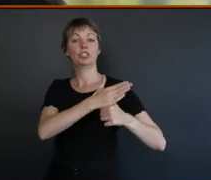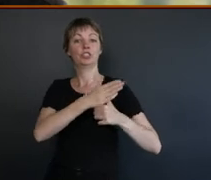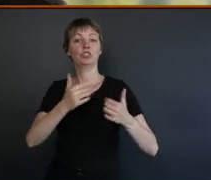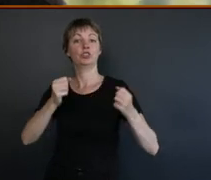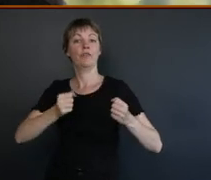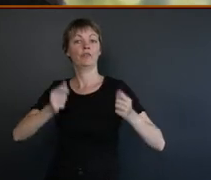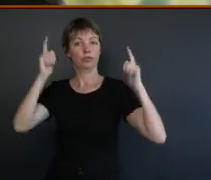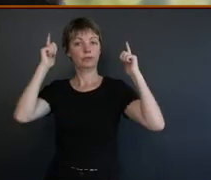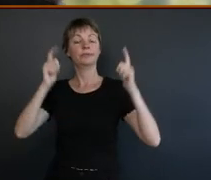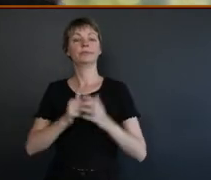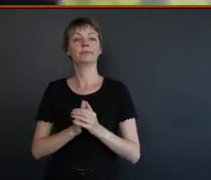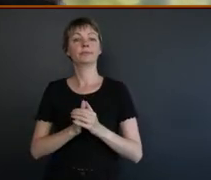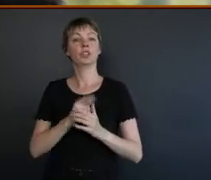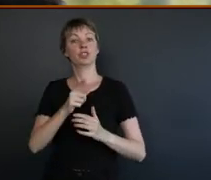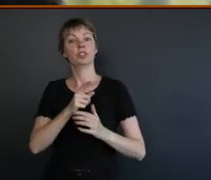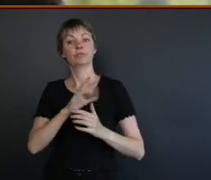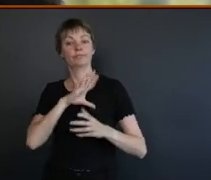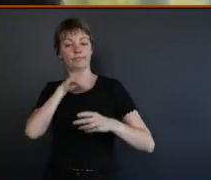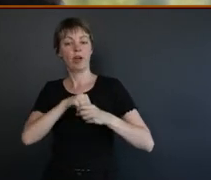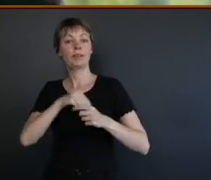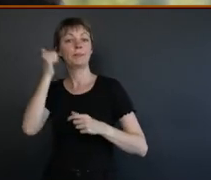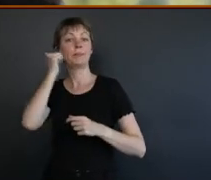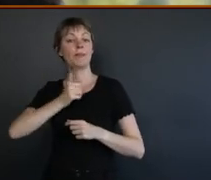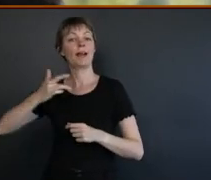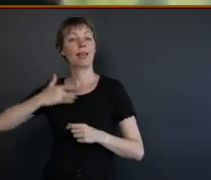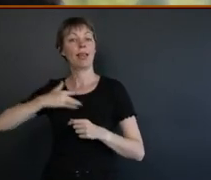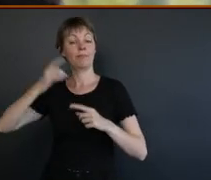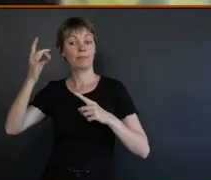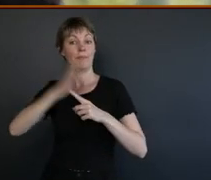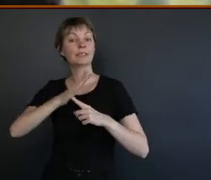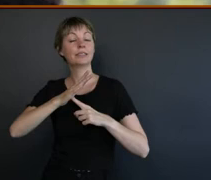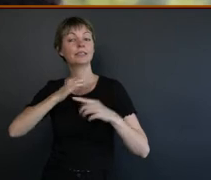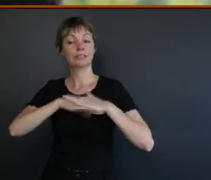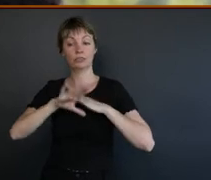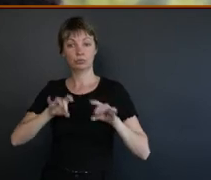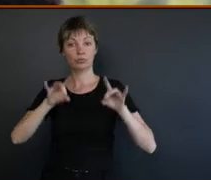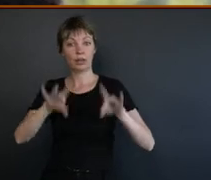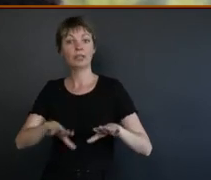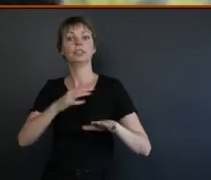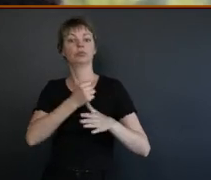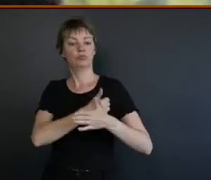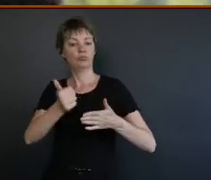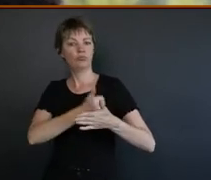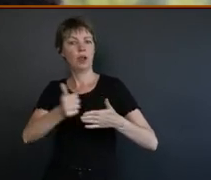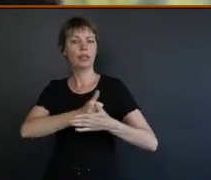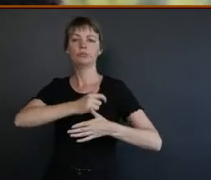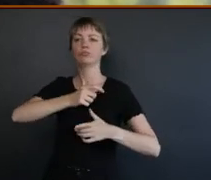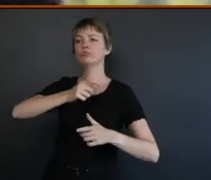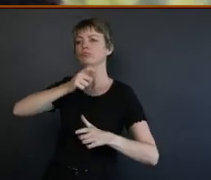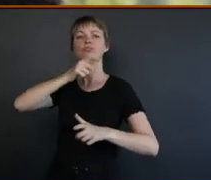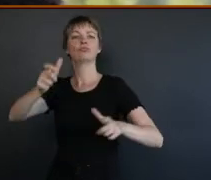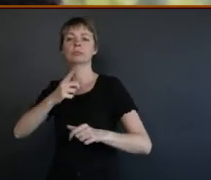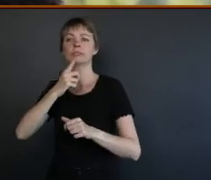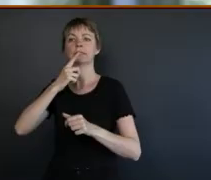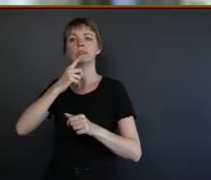figure in the Black Lives Matter movement in Australia and consistently makes calls for the formal recognition of